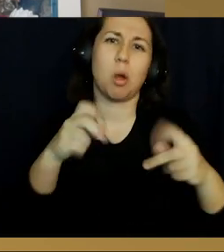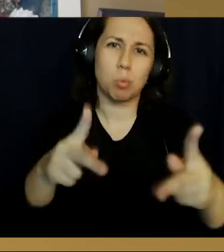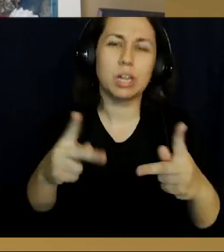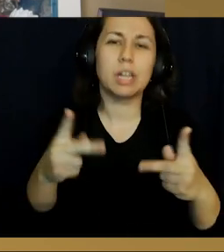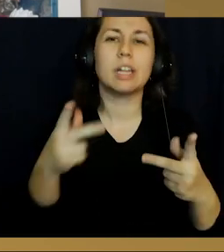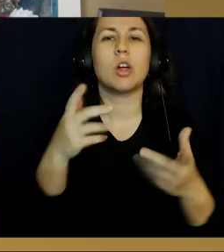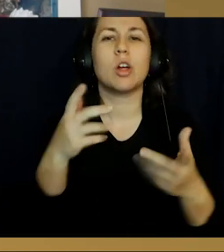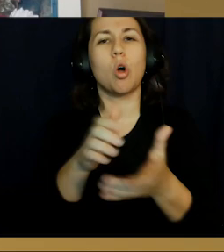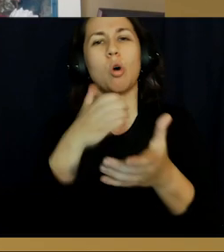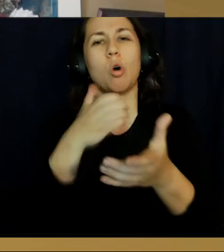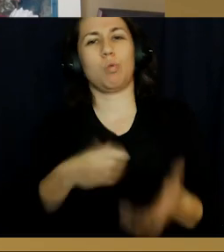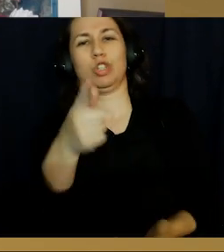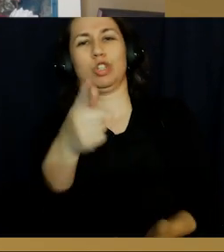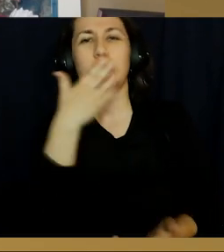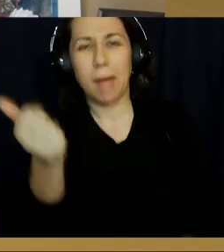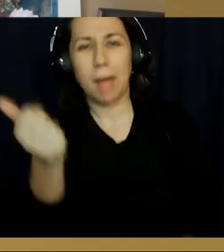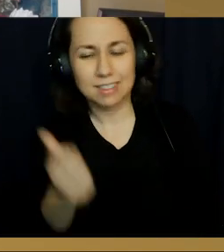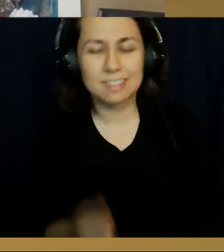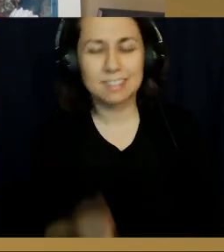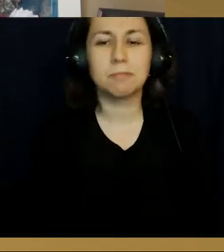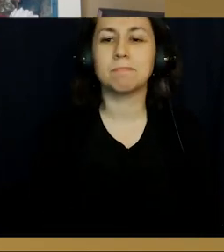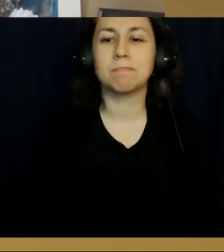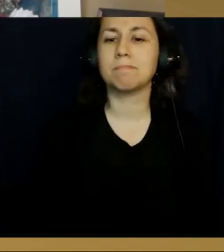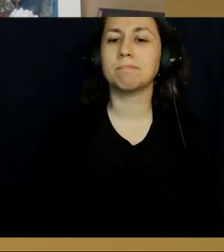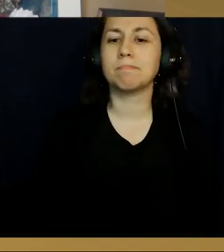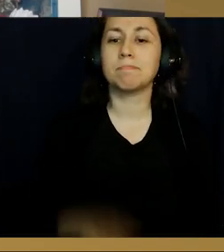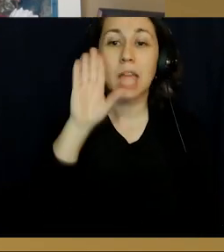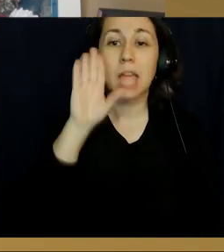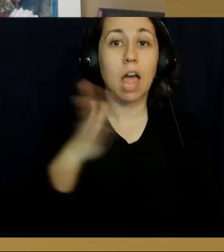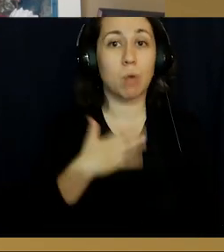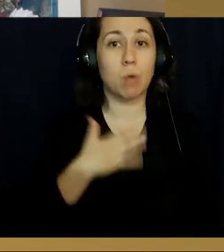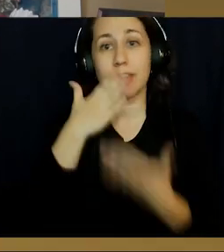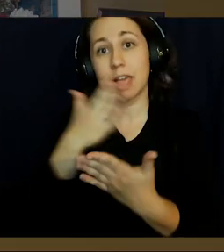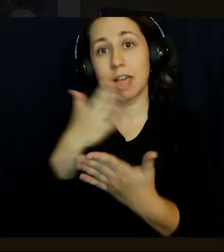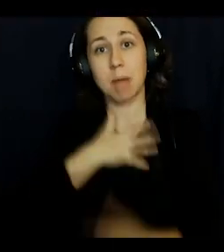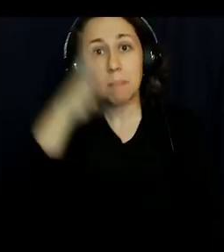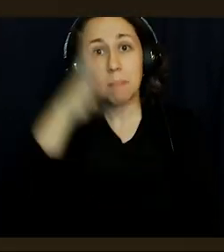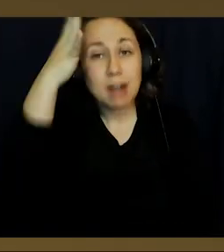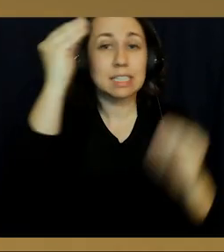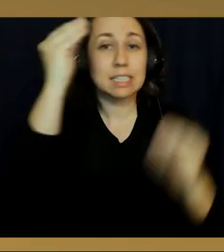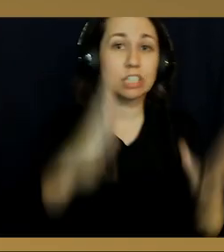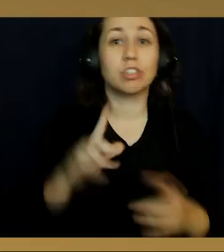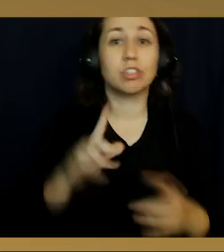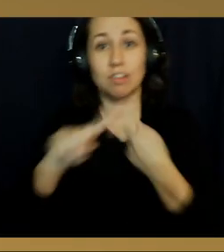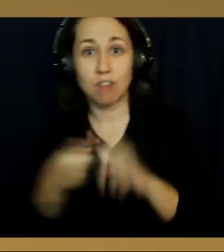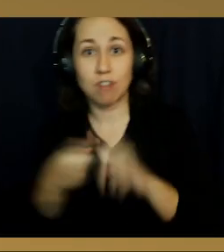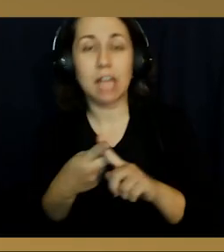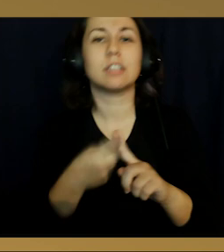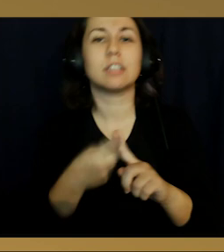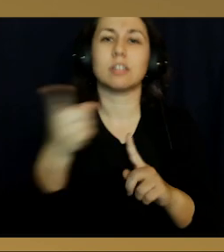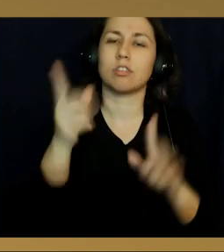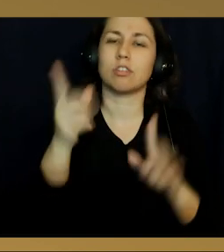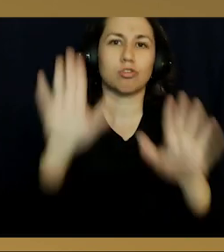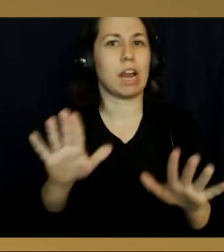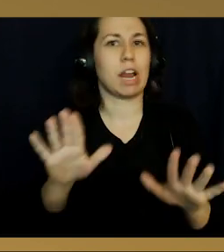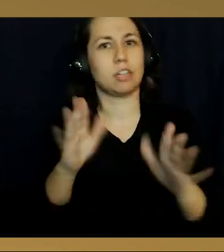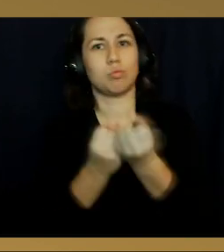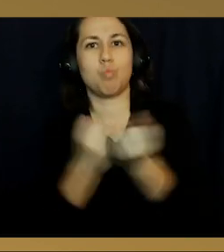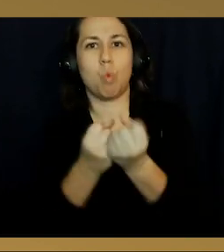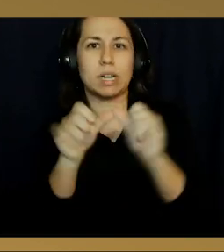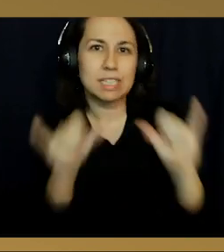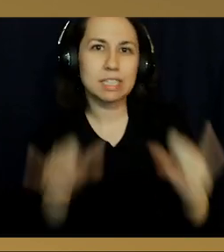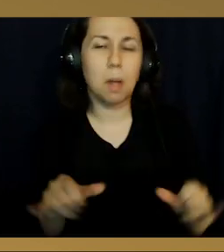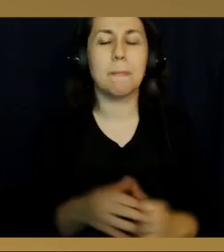to be recognized like this. So thank you so much for the opportunity and I wish you all the best. Thank you. Hi, I would like to thank my parents,